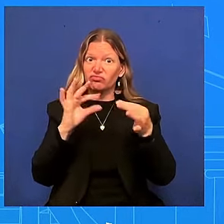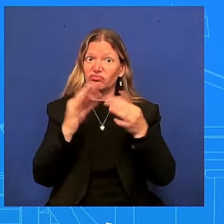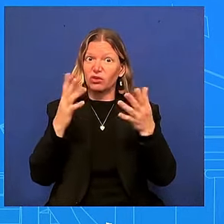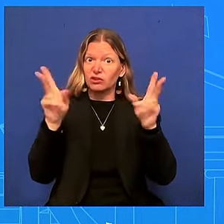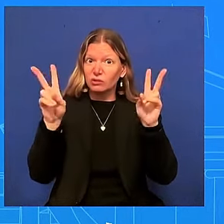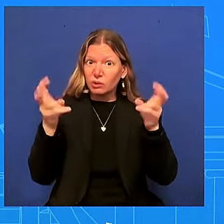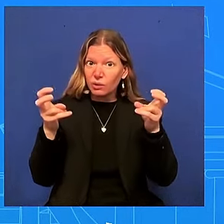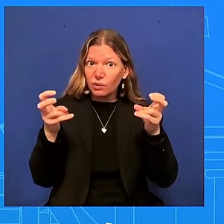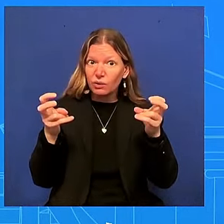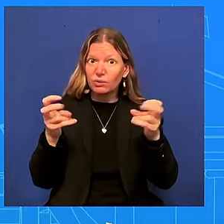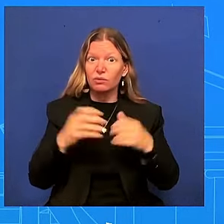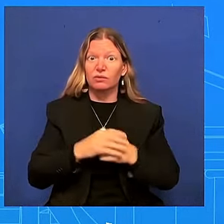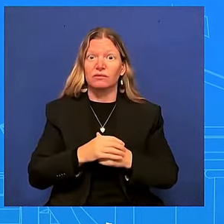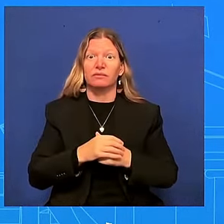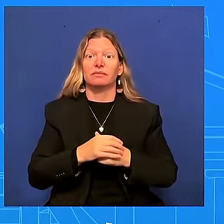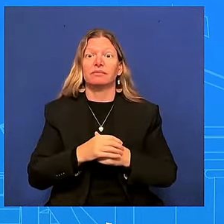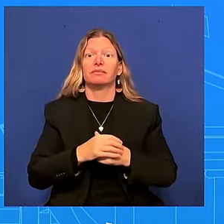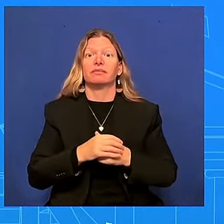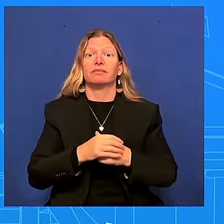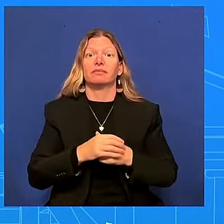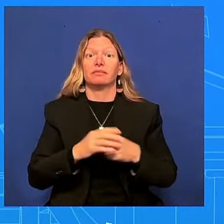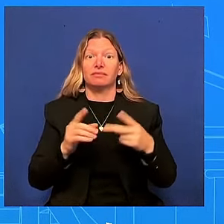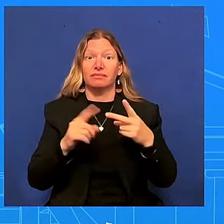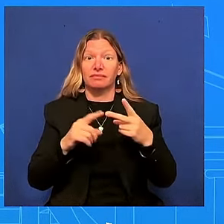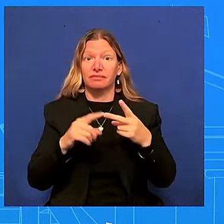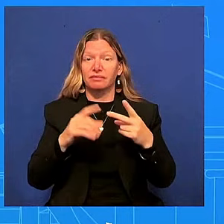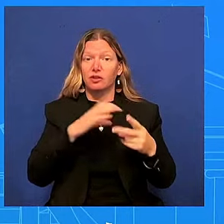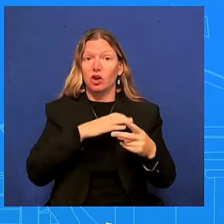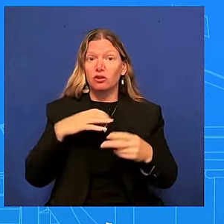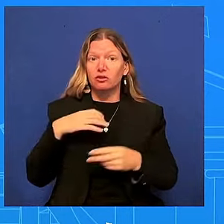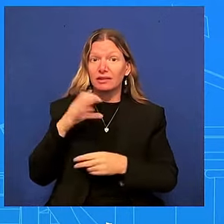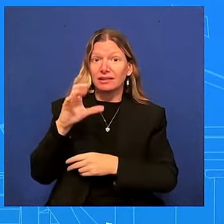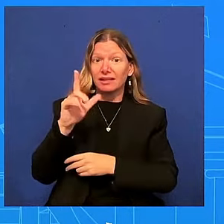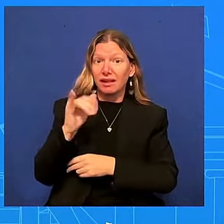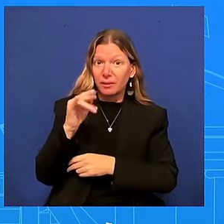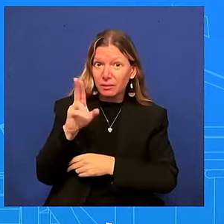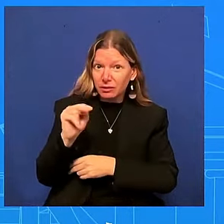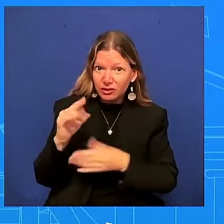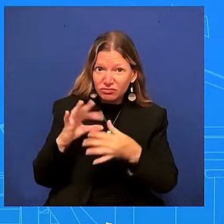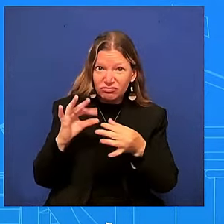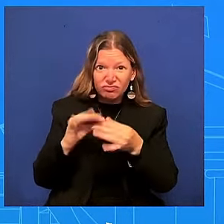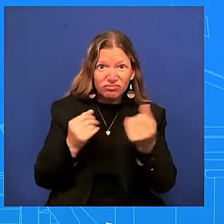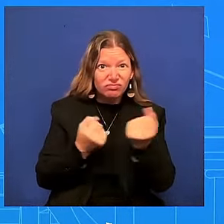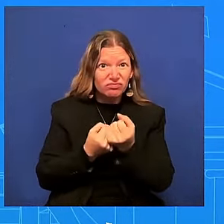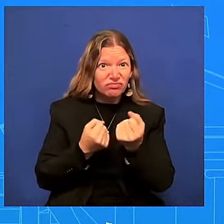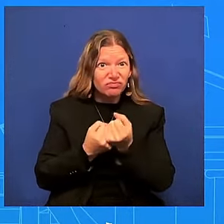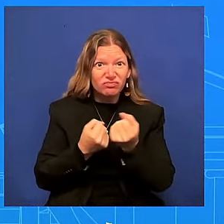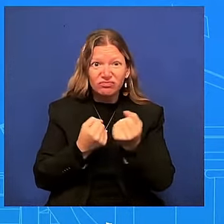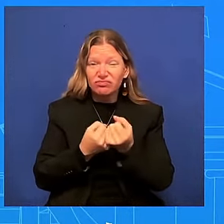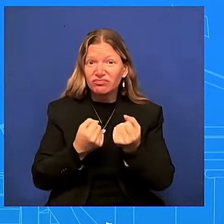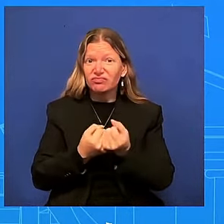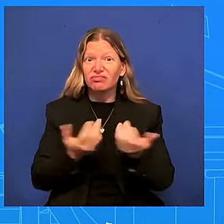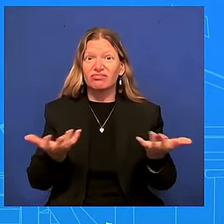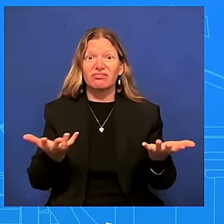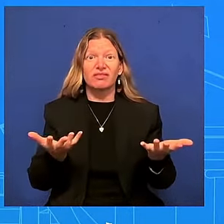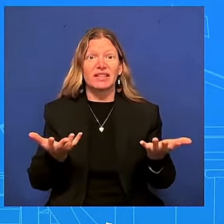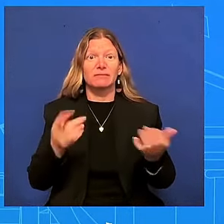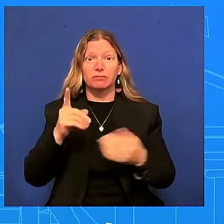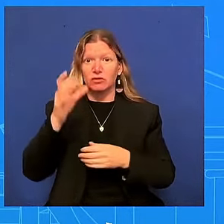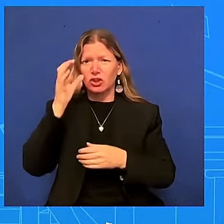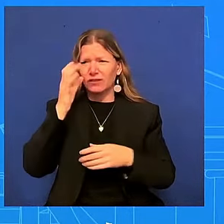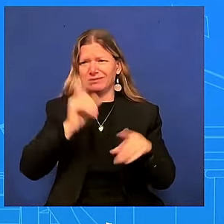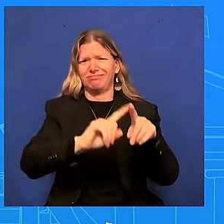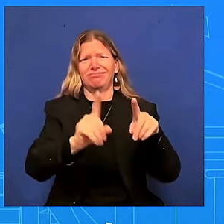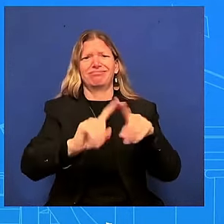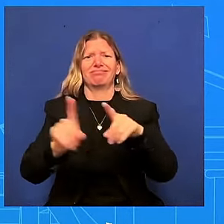congressman cliburn has said and i think that matters as well and you all have heard from multiple supporters uh over the past